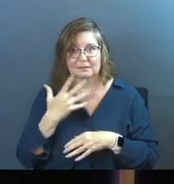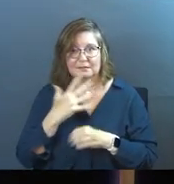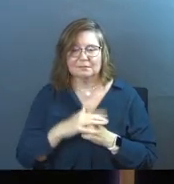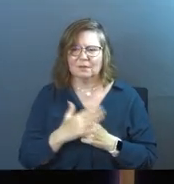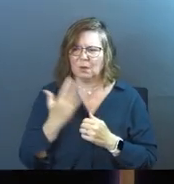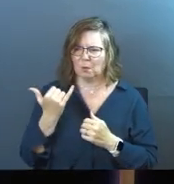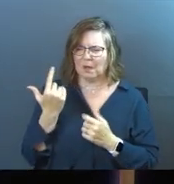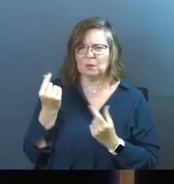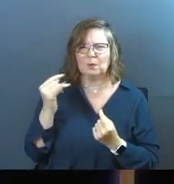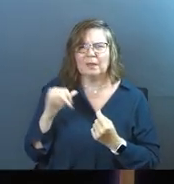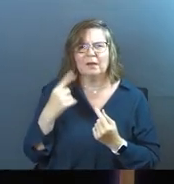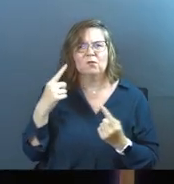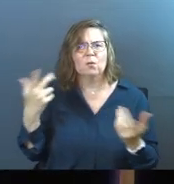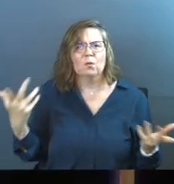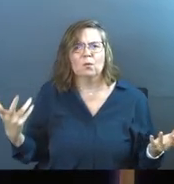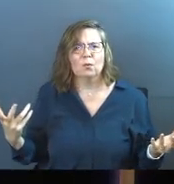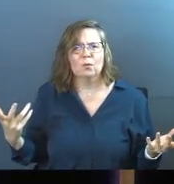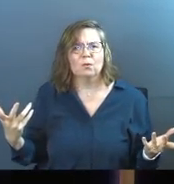Why'd he do that?